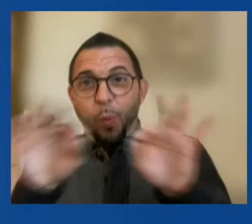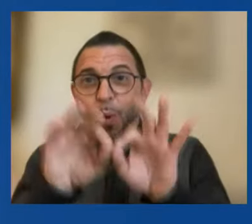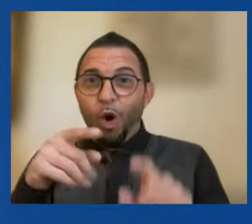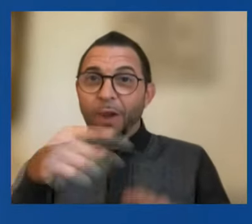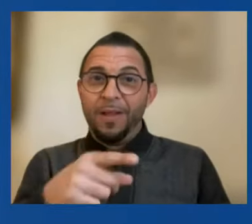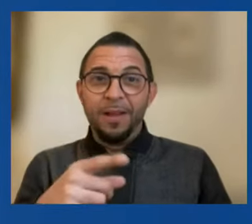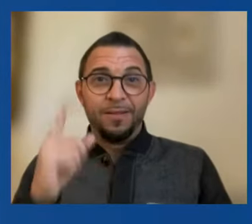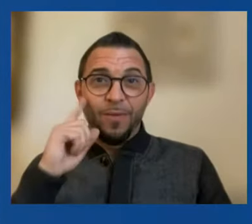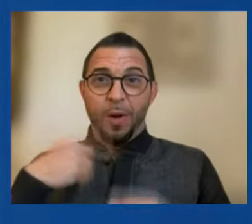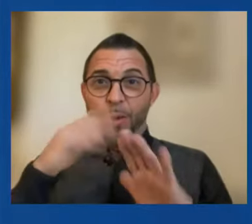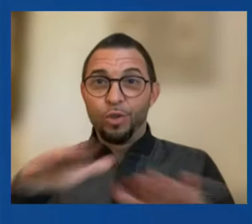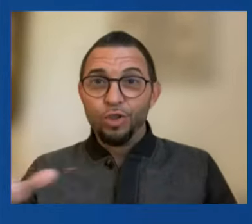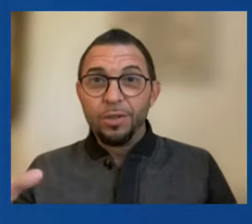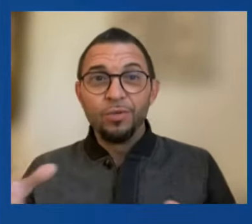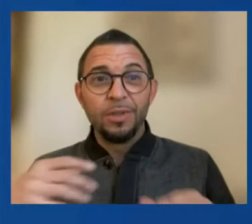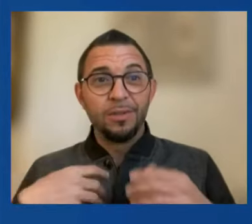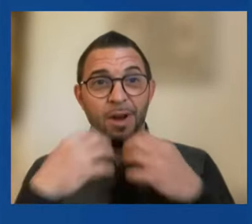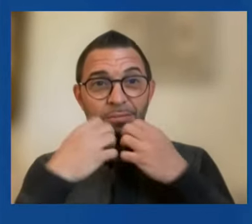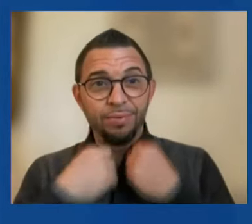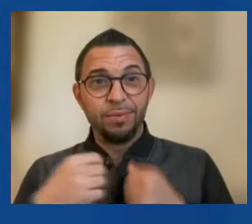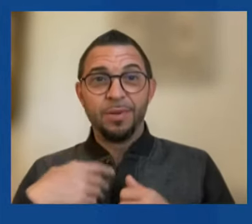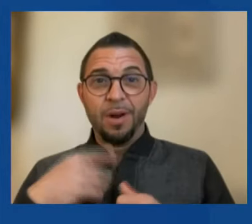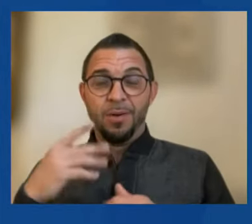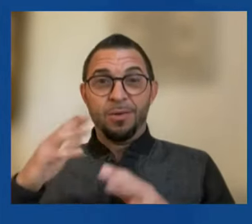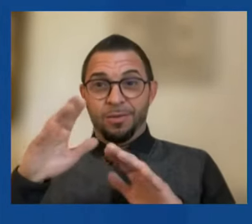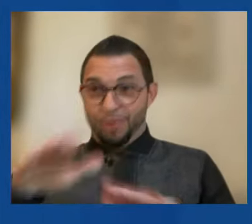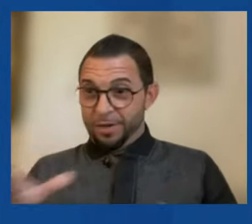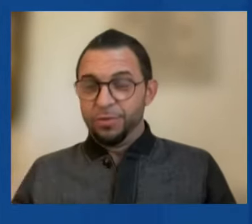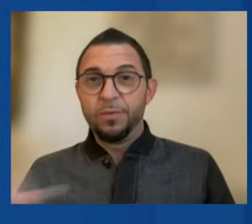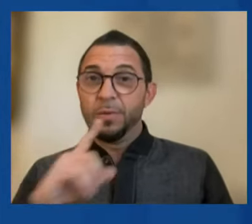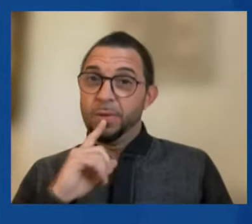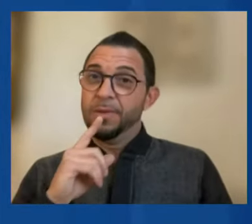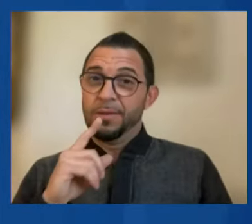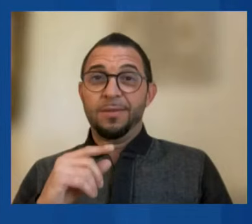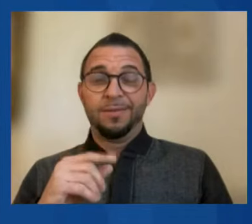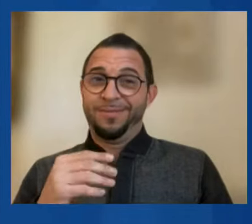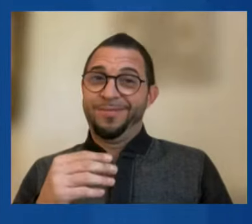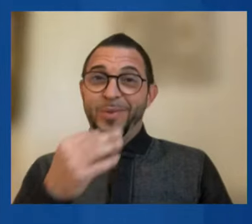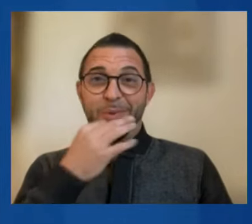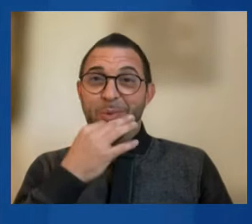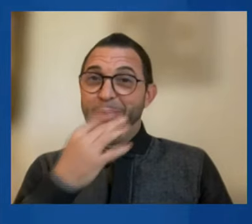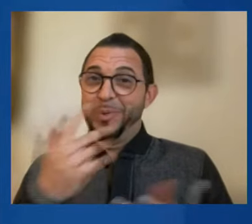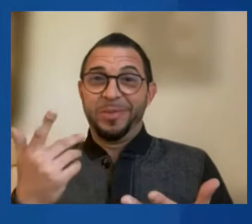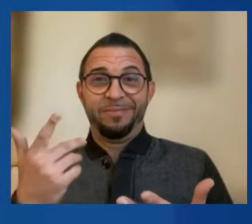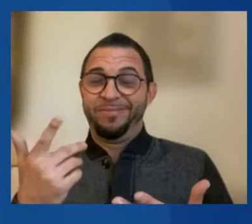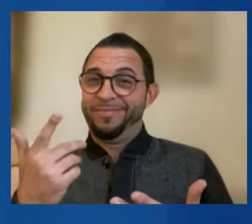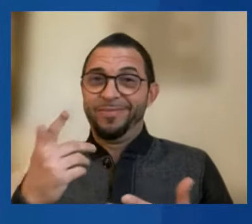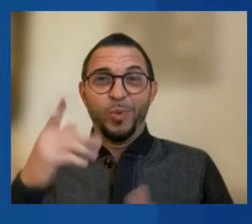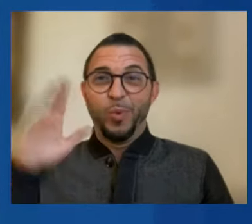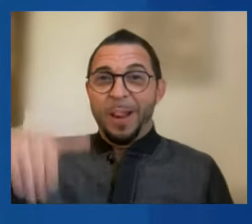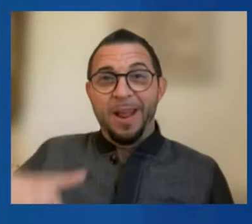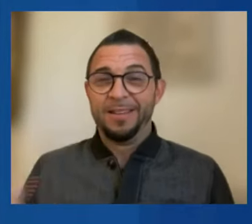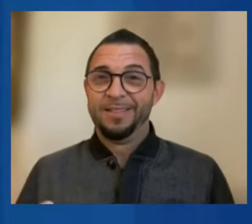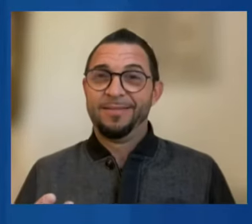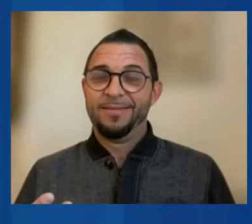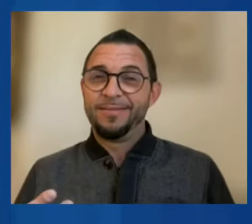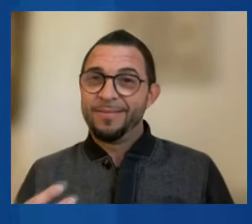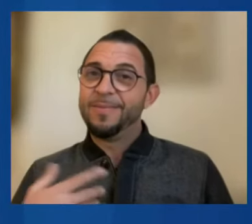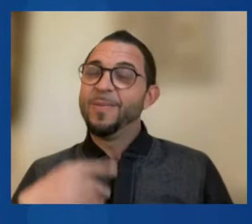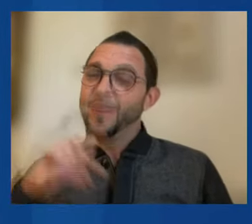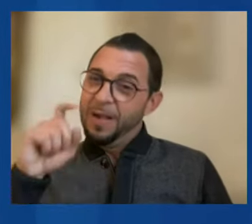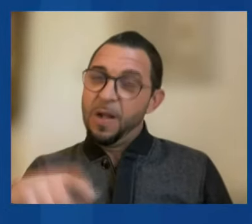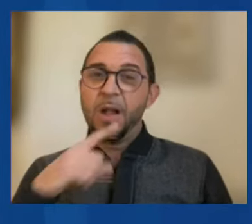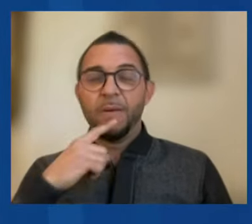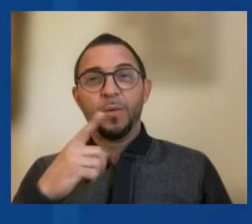is even closer to being permanently shut. We must redouble our efforts to decarbonize our